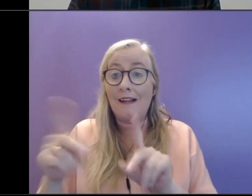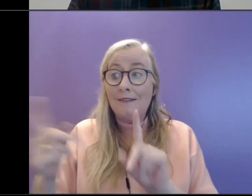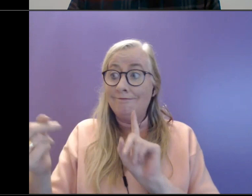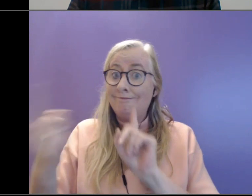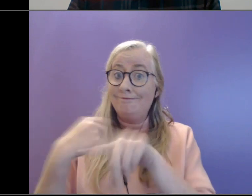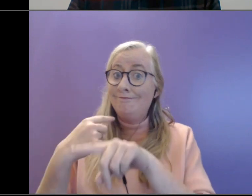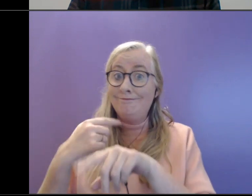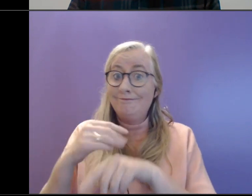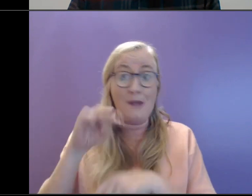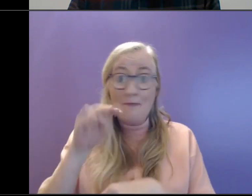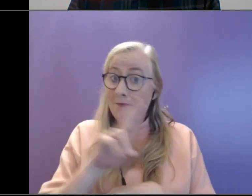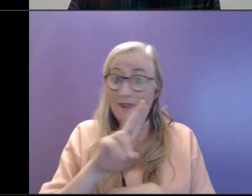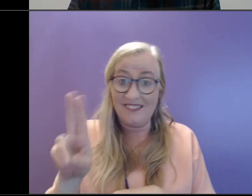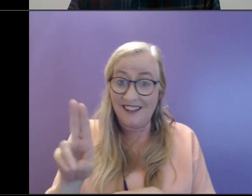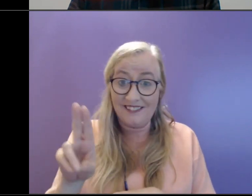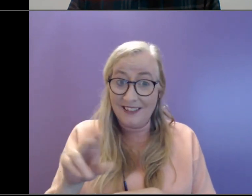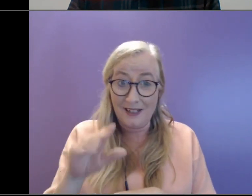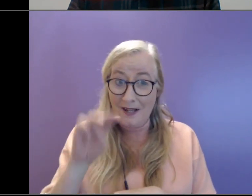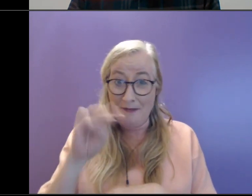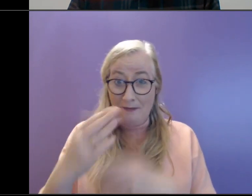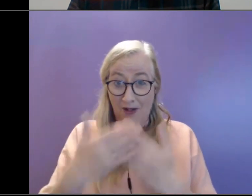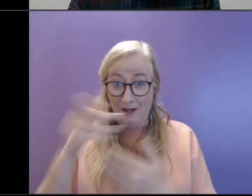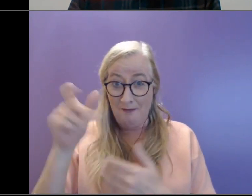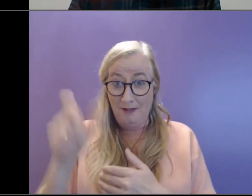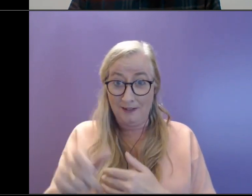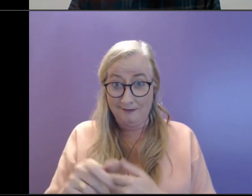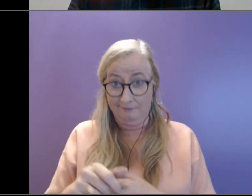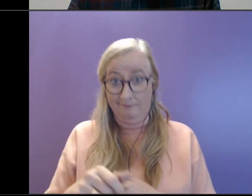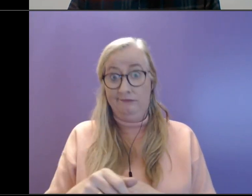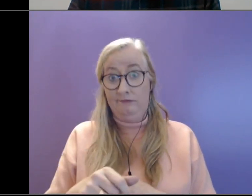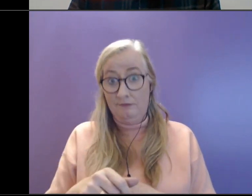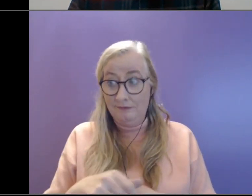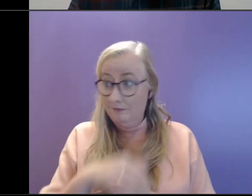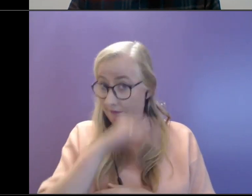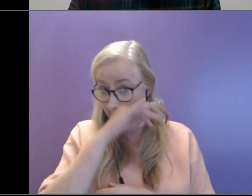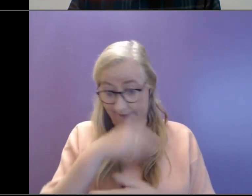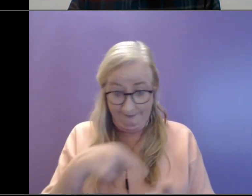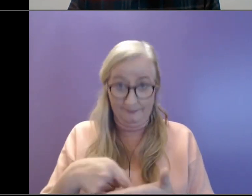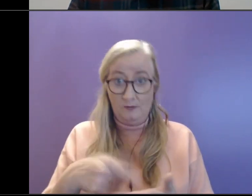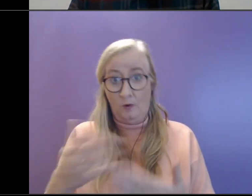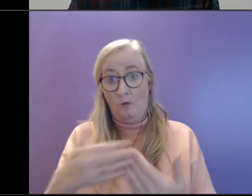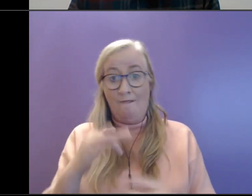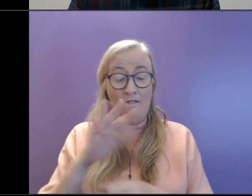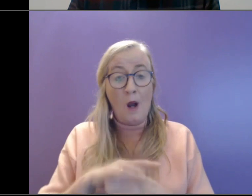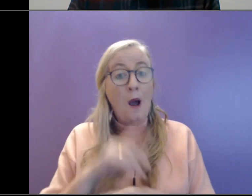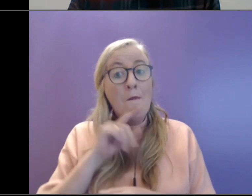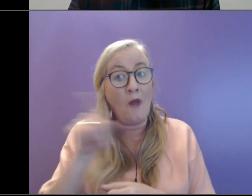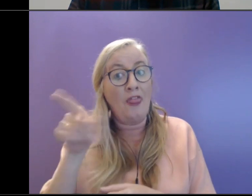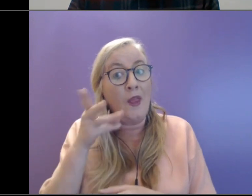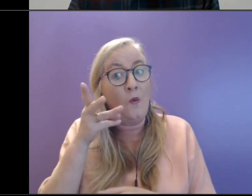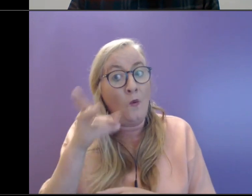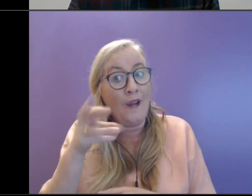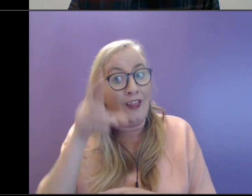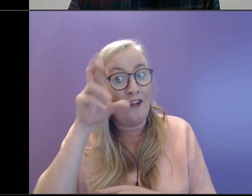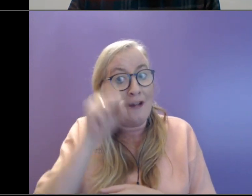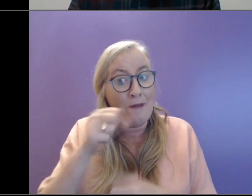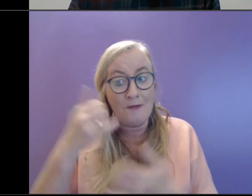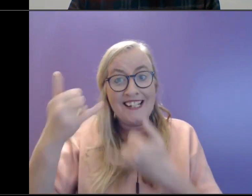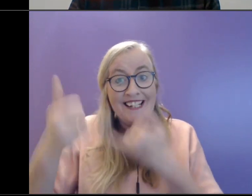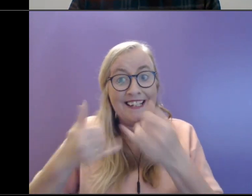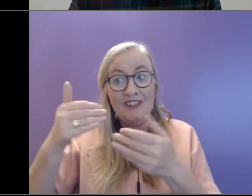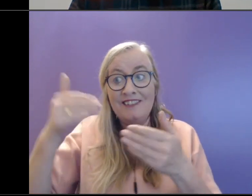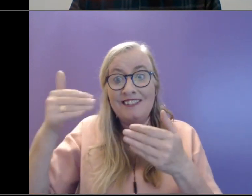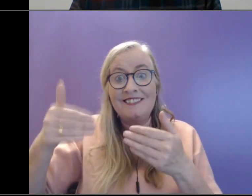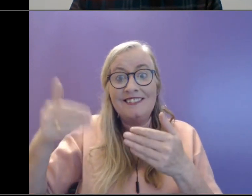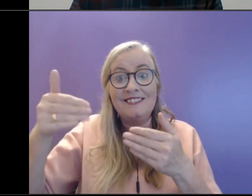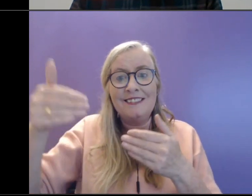you know, your teenager might say it's a little bit weird at first, but it might be one of those ones that they remember 20 years down the line that when